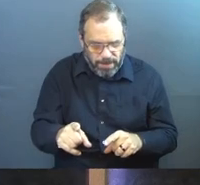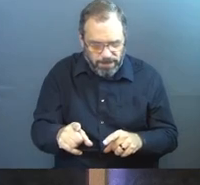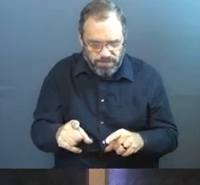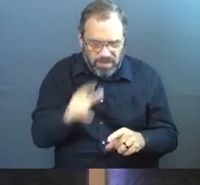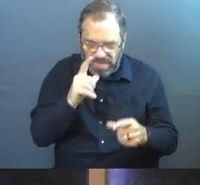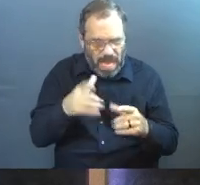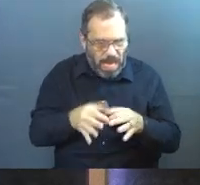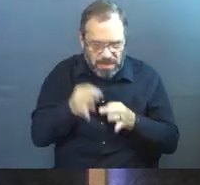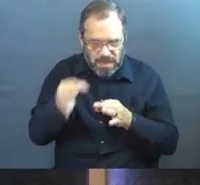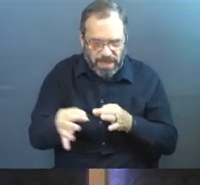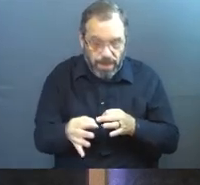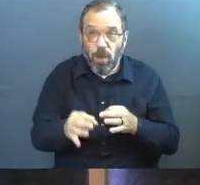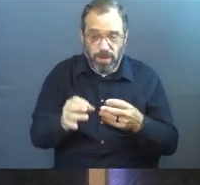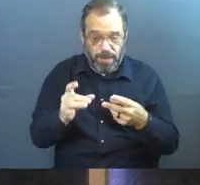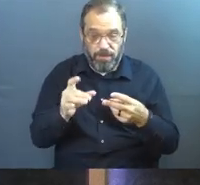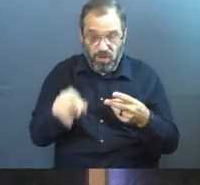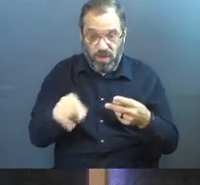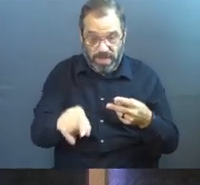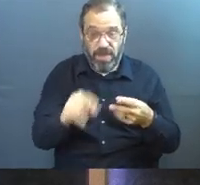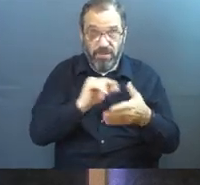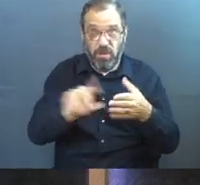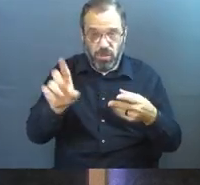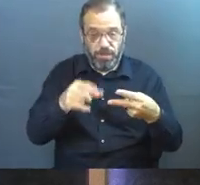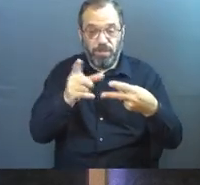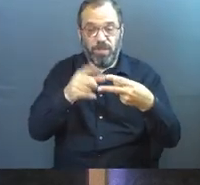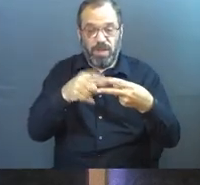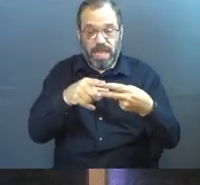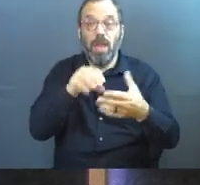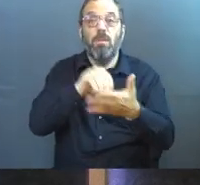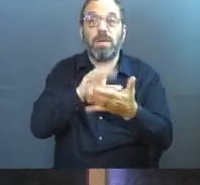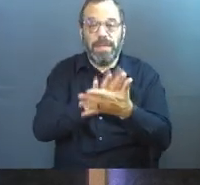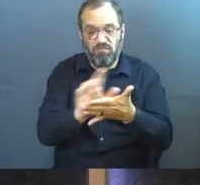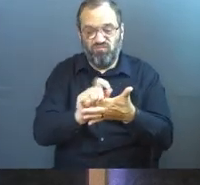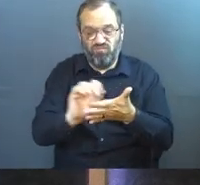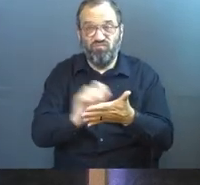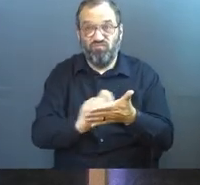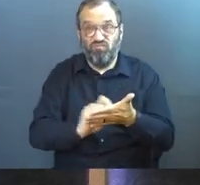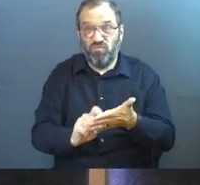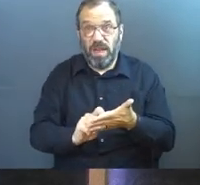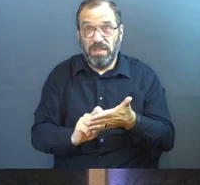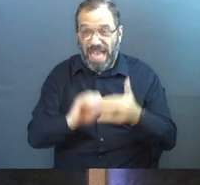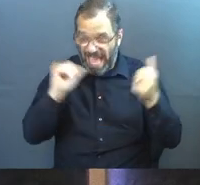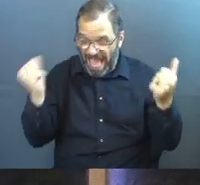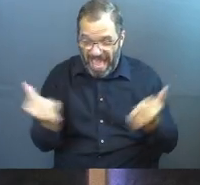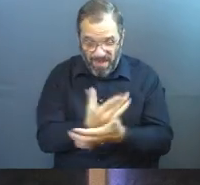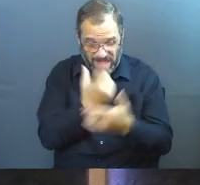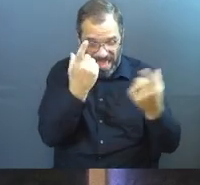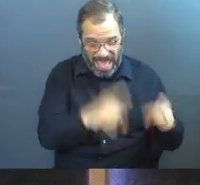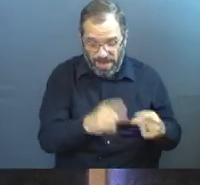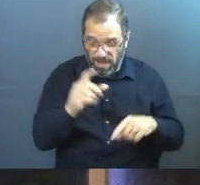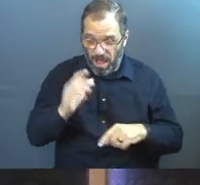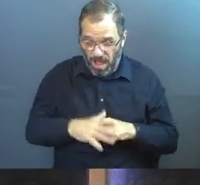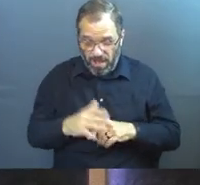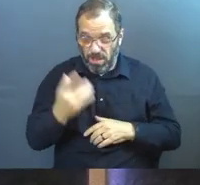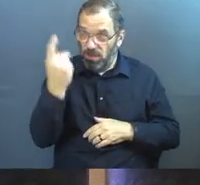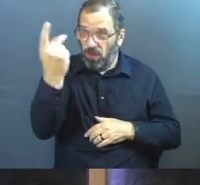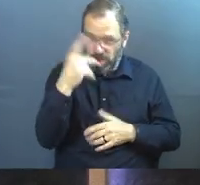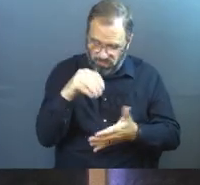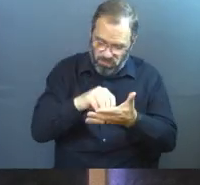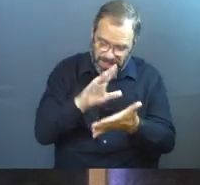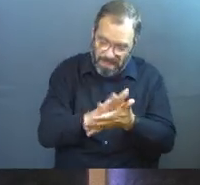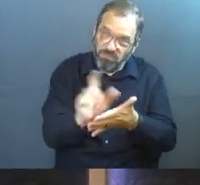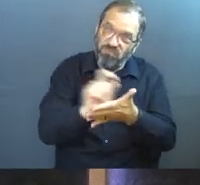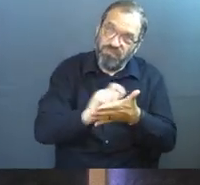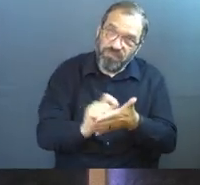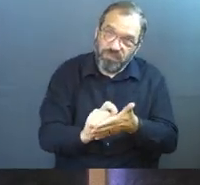not be delayed. So number one in this passage, God says, write it down, Habakkuk. Everything that's going on between the two of us, I want you to write it